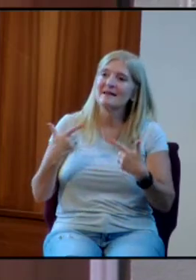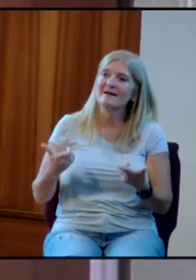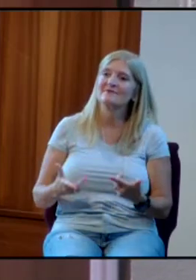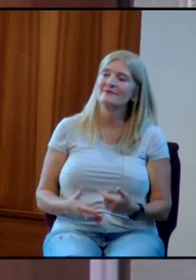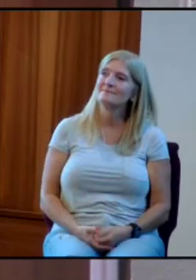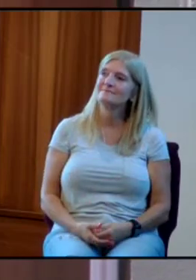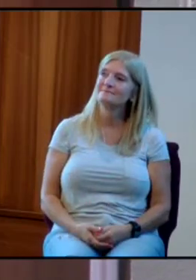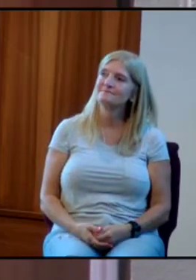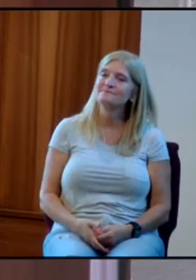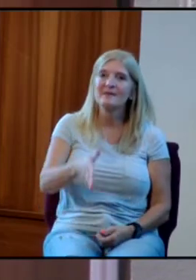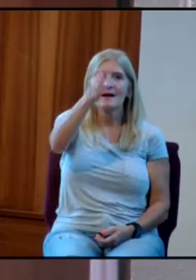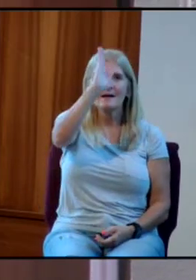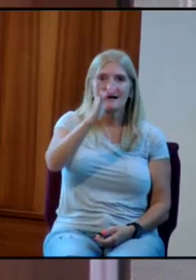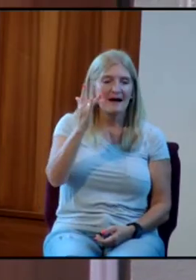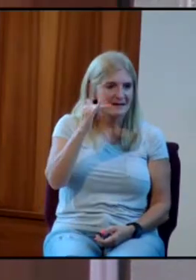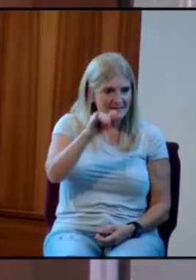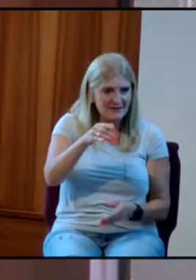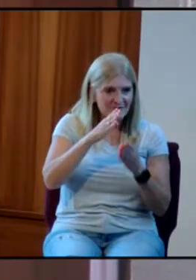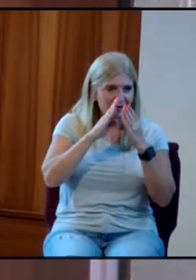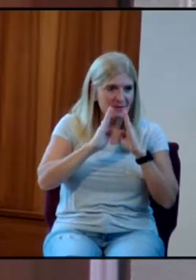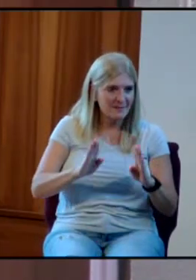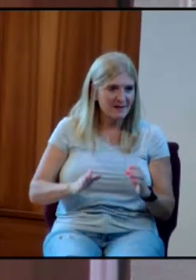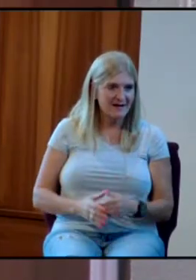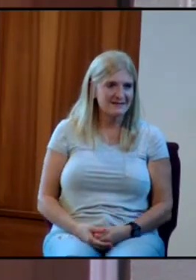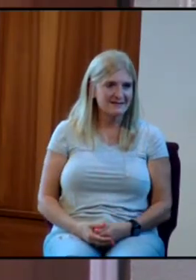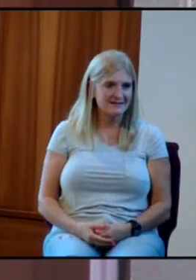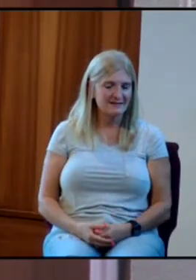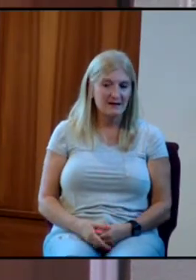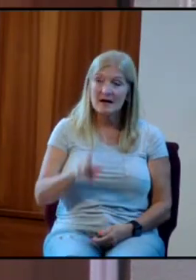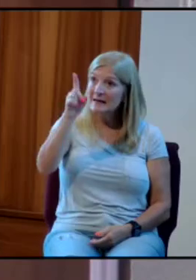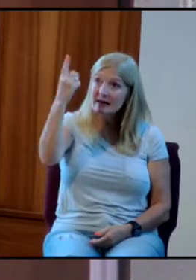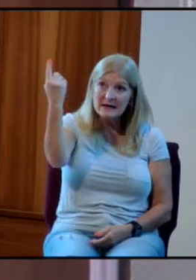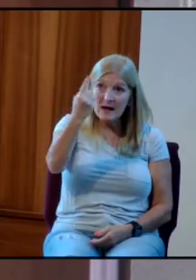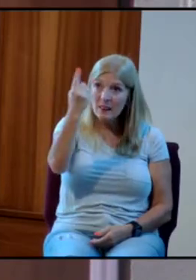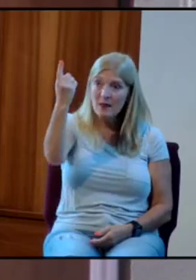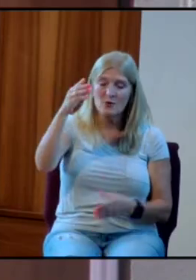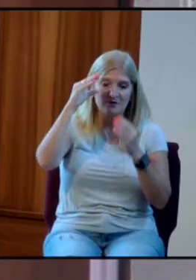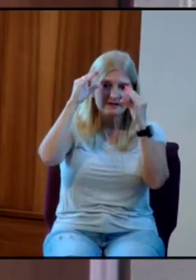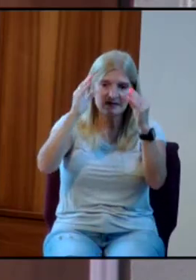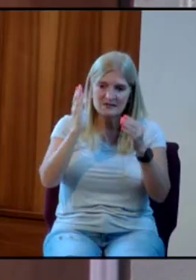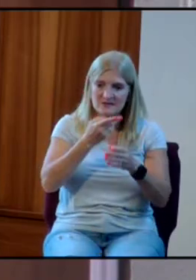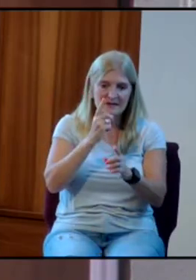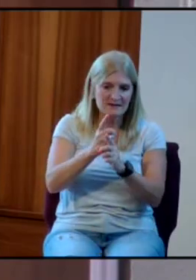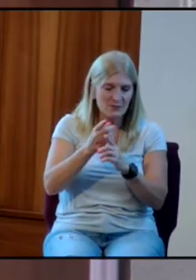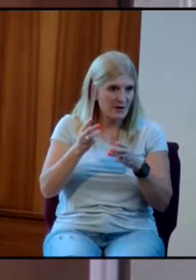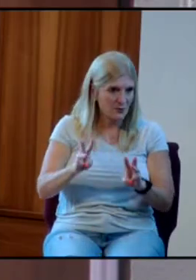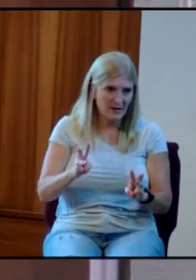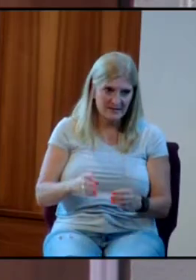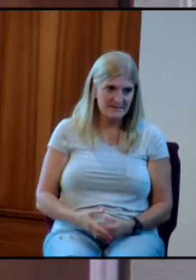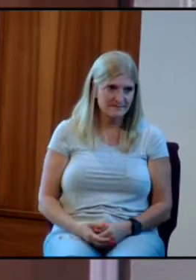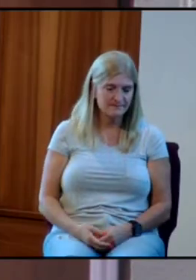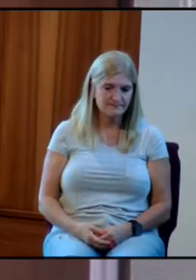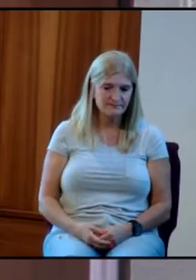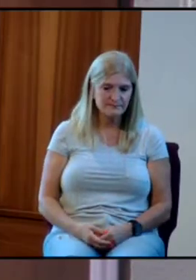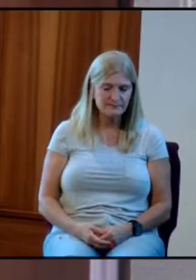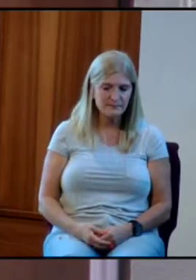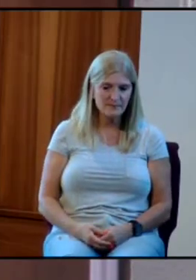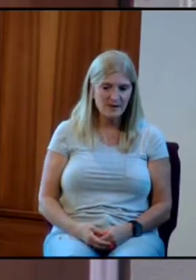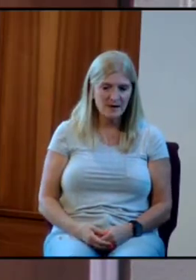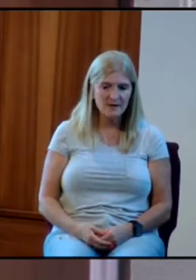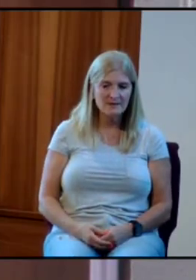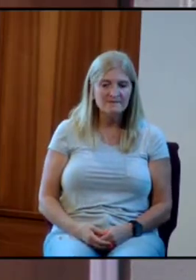God is eternally blessed and he alone teaches us the right ways. Listen to this.